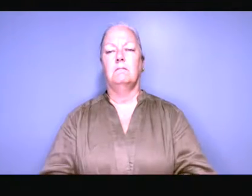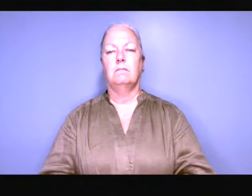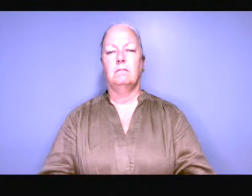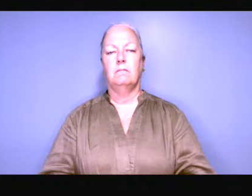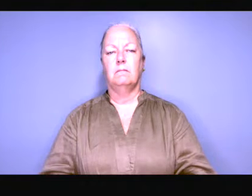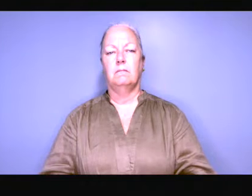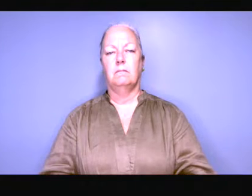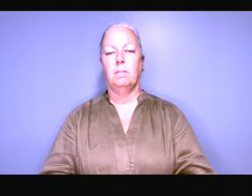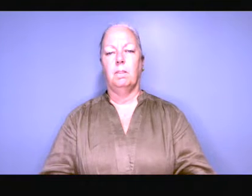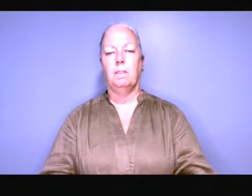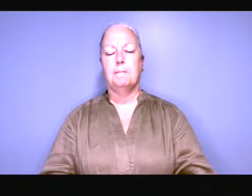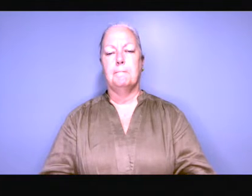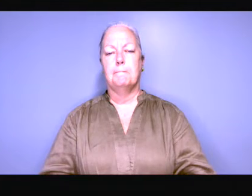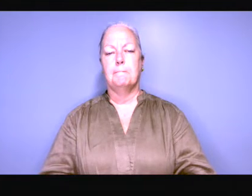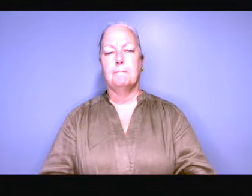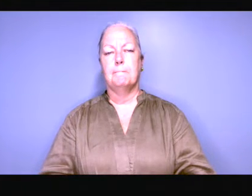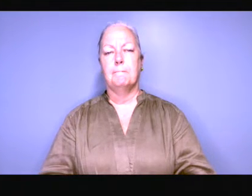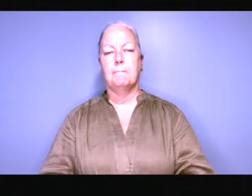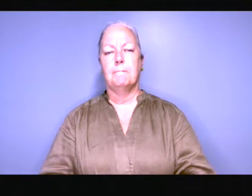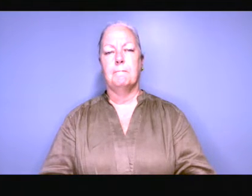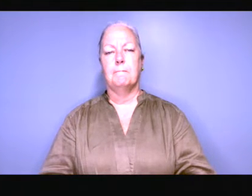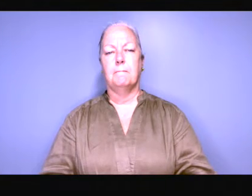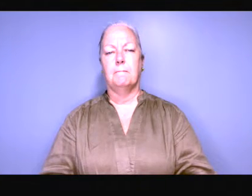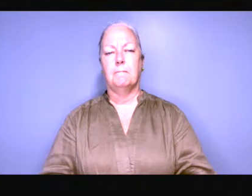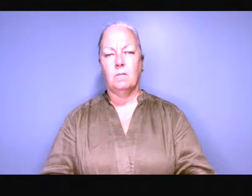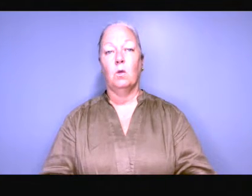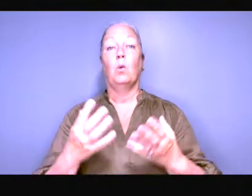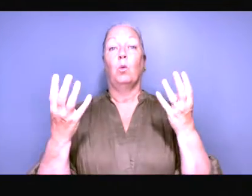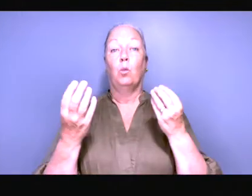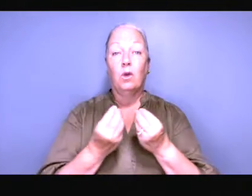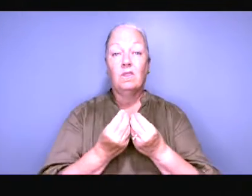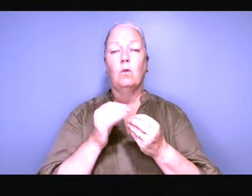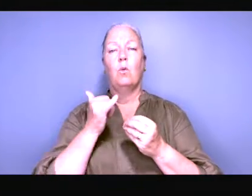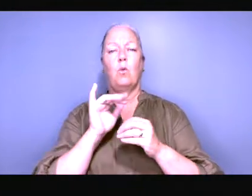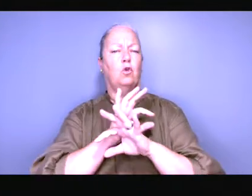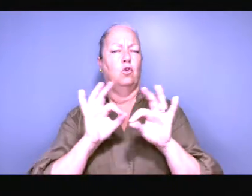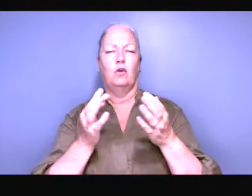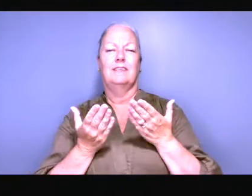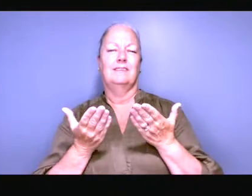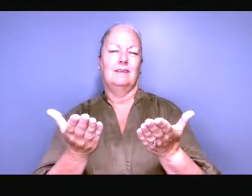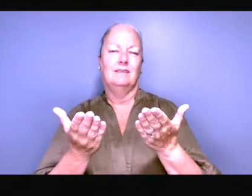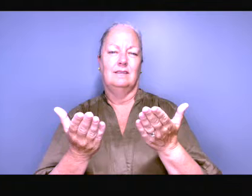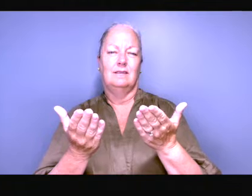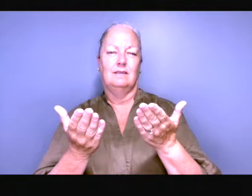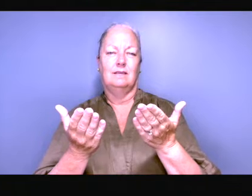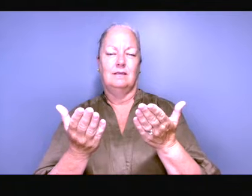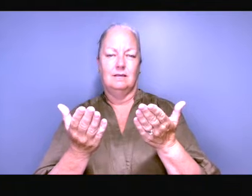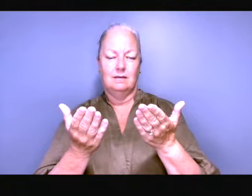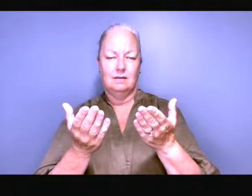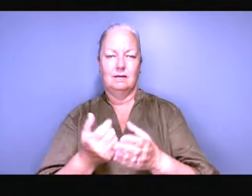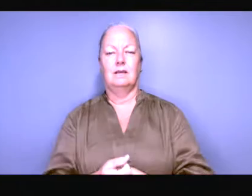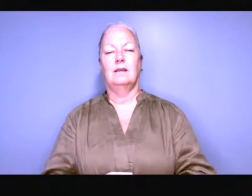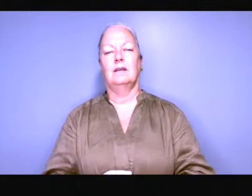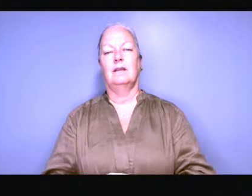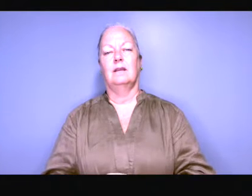of sex other than buggery with or without consent